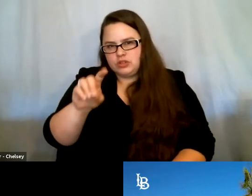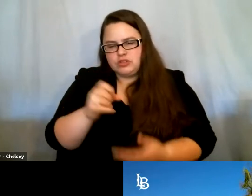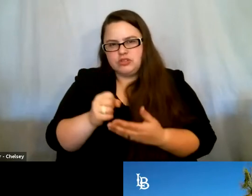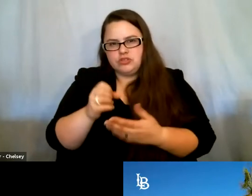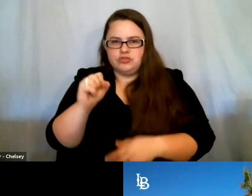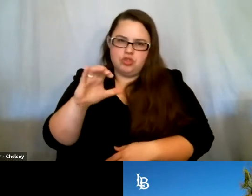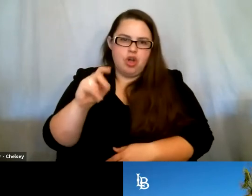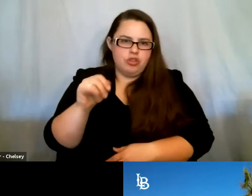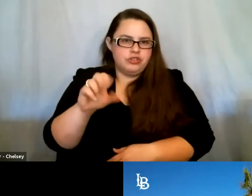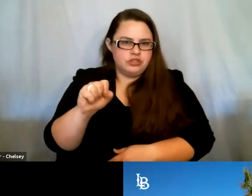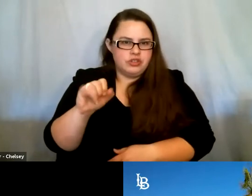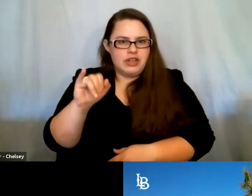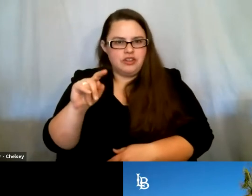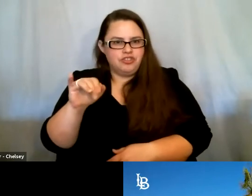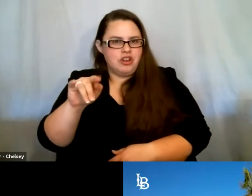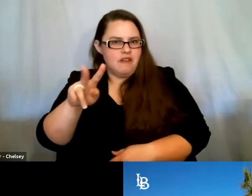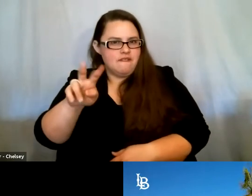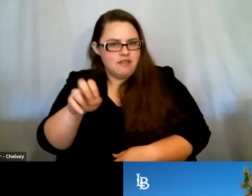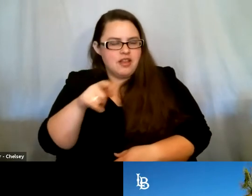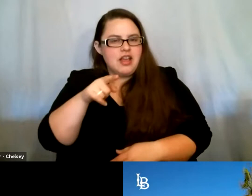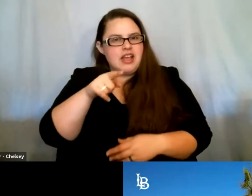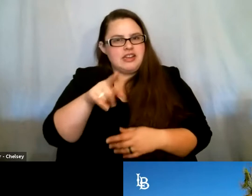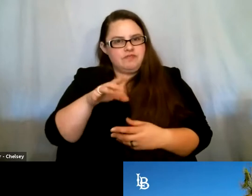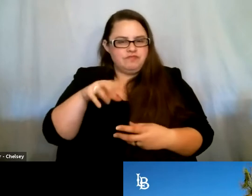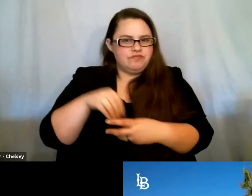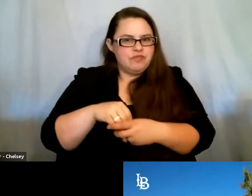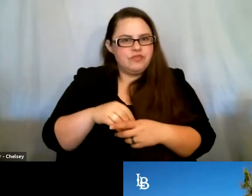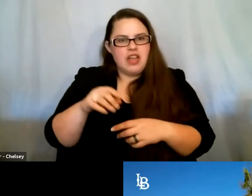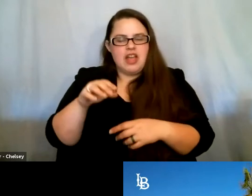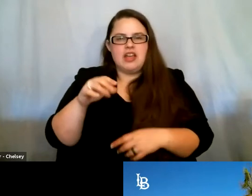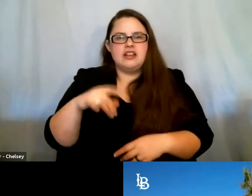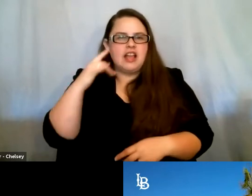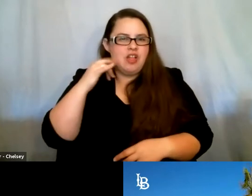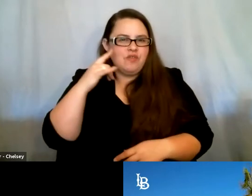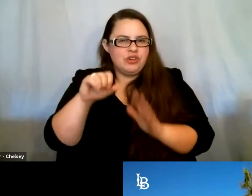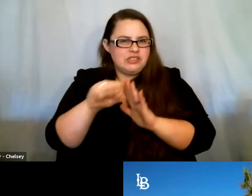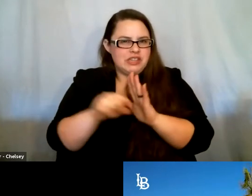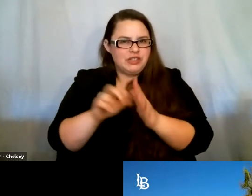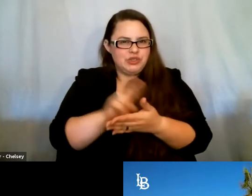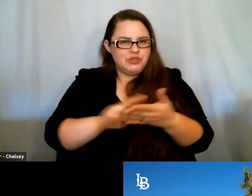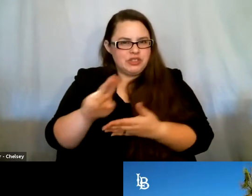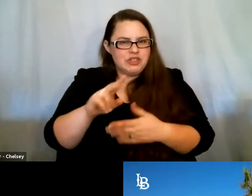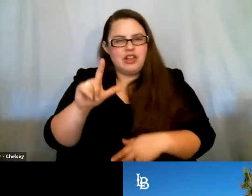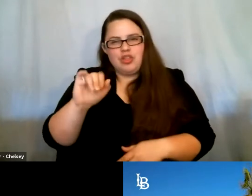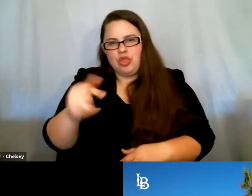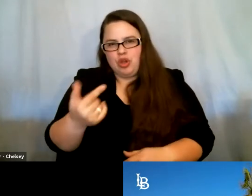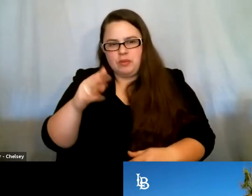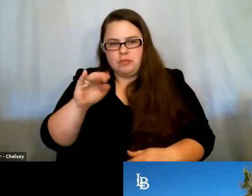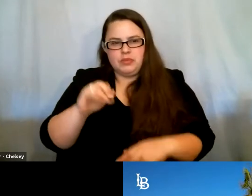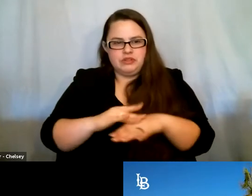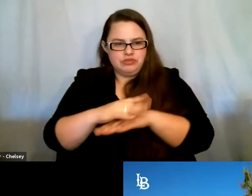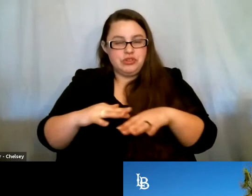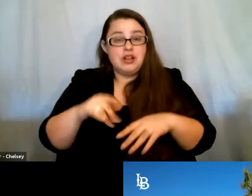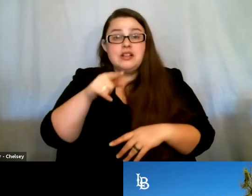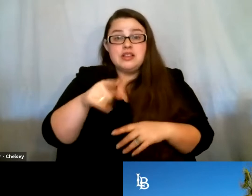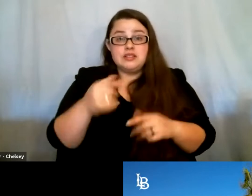and Cultural Analysis of Education program at California State University, Long Beach. He is a primary author of